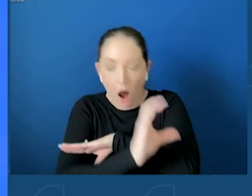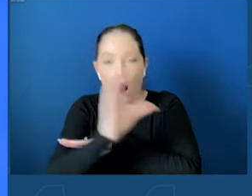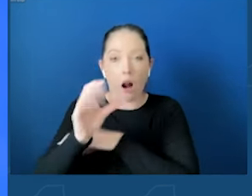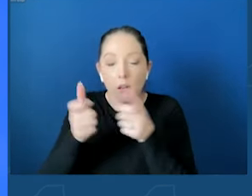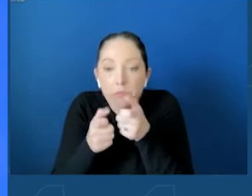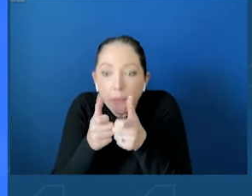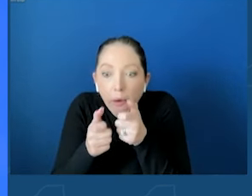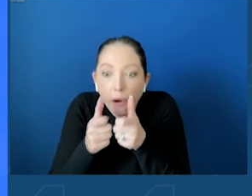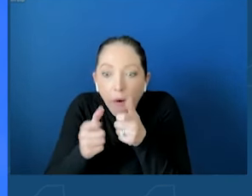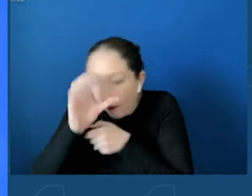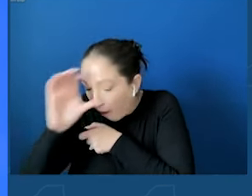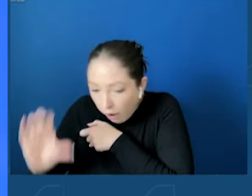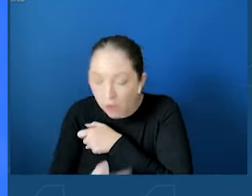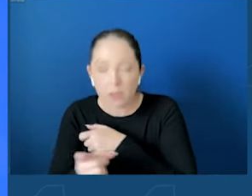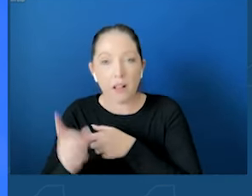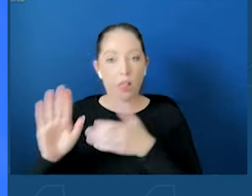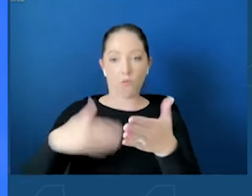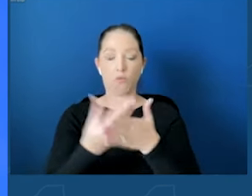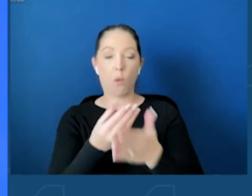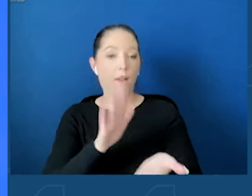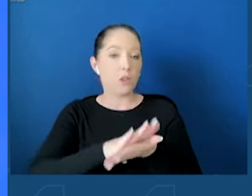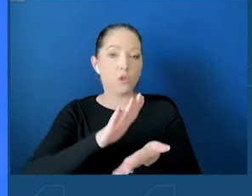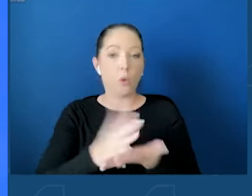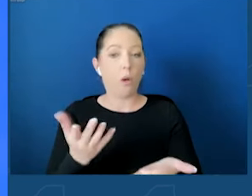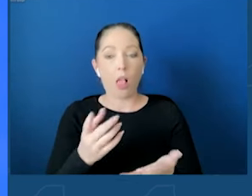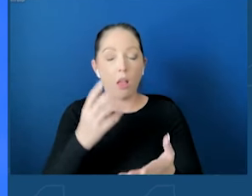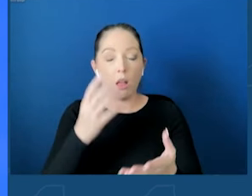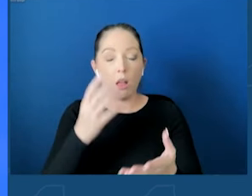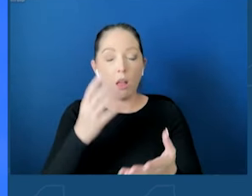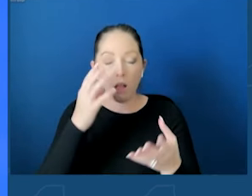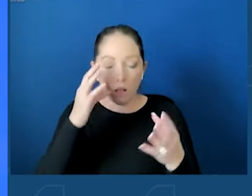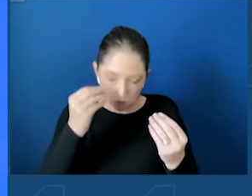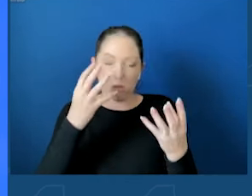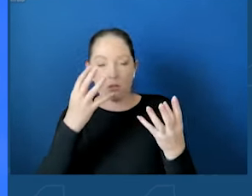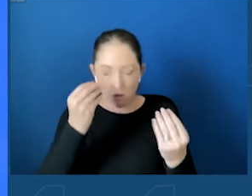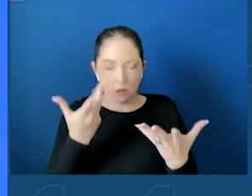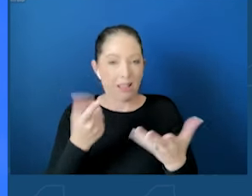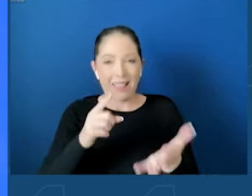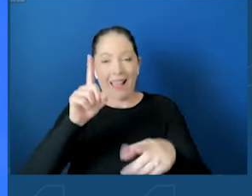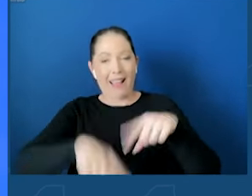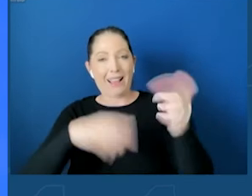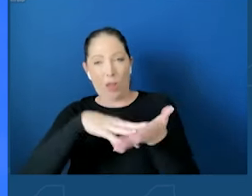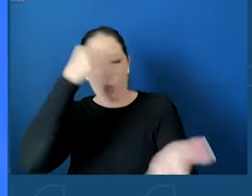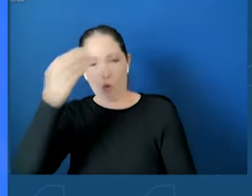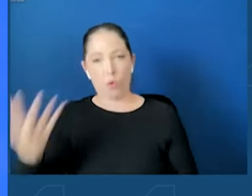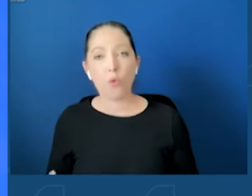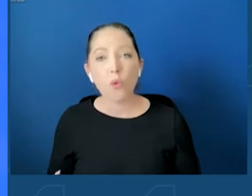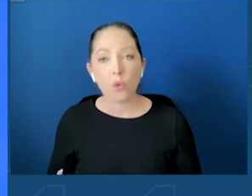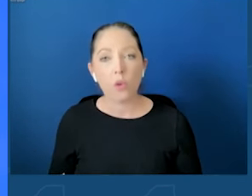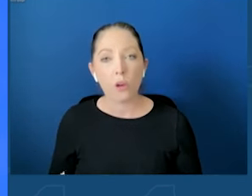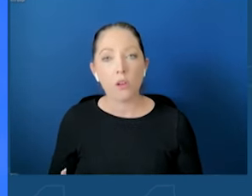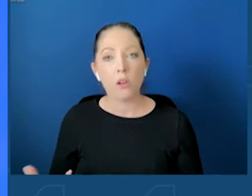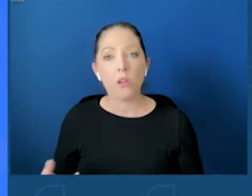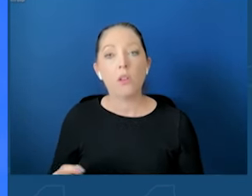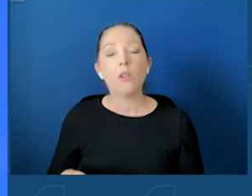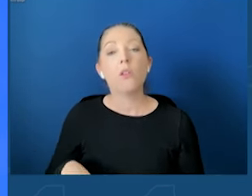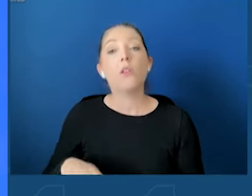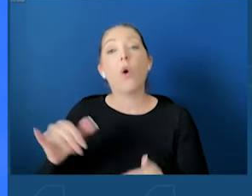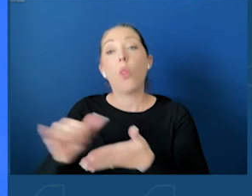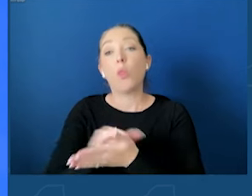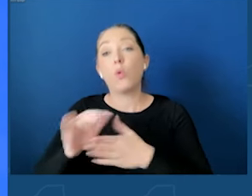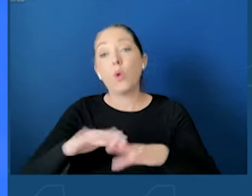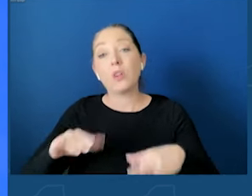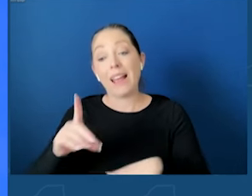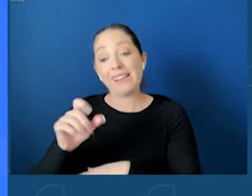and they can't learn like that. No one can learn like that. And the New York Child Data Protective Act is what we need to